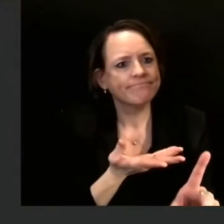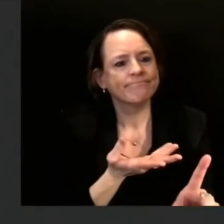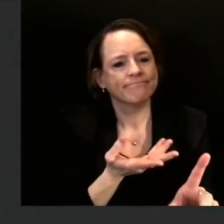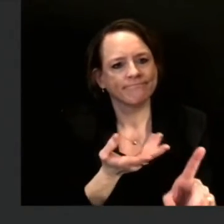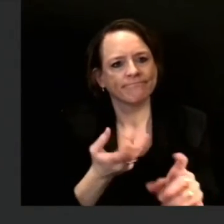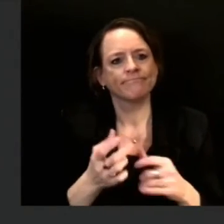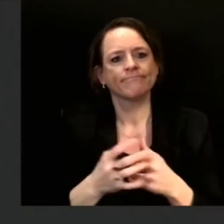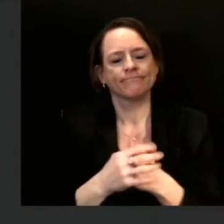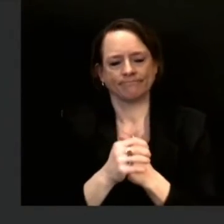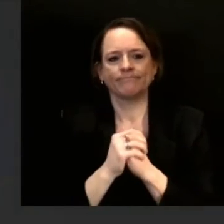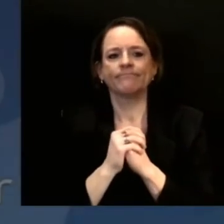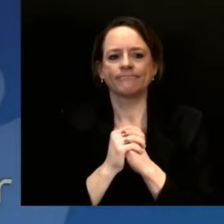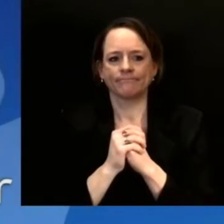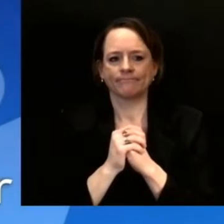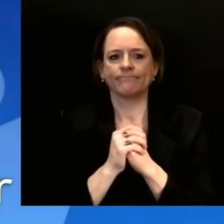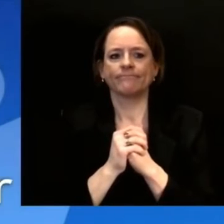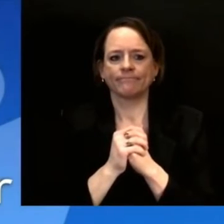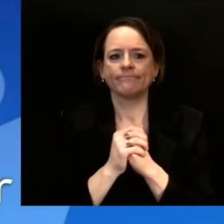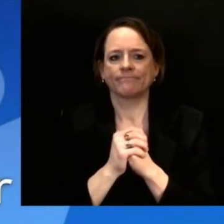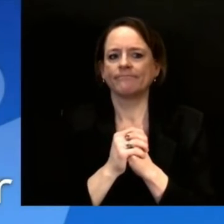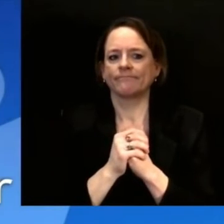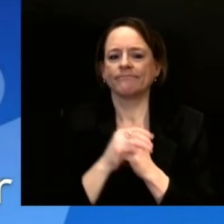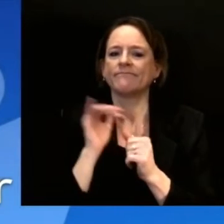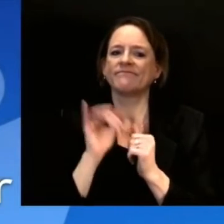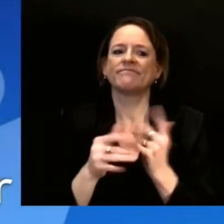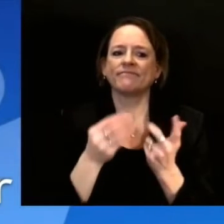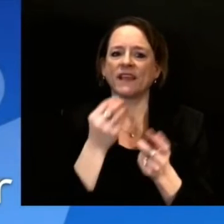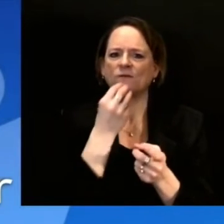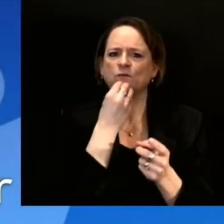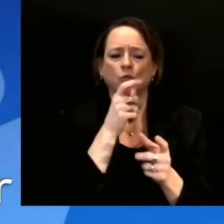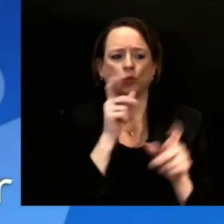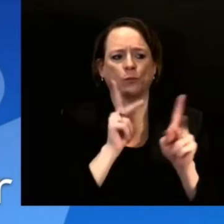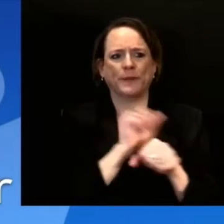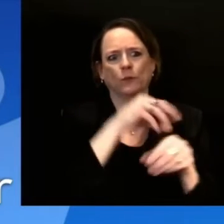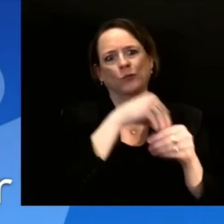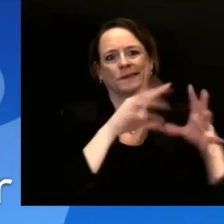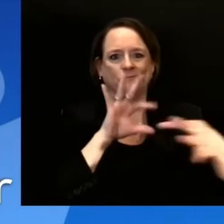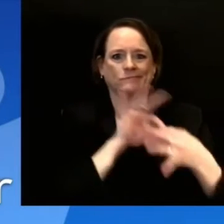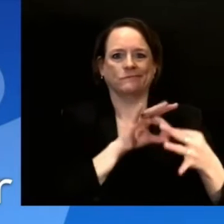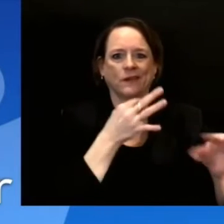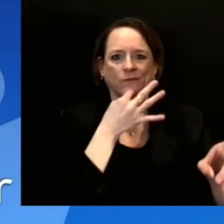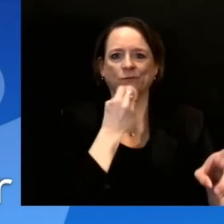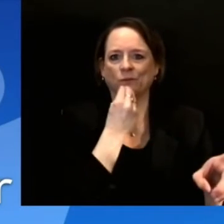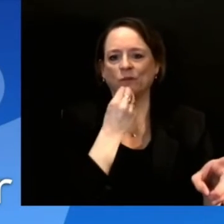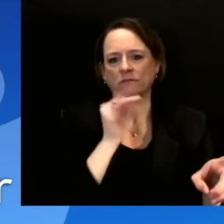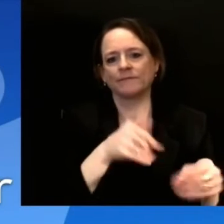Thank you for that. Next question to Melanie Conklin, Wisconsin Examiner. Melanie?